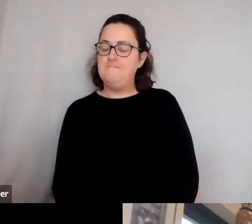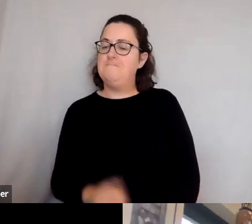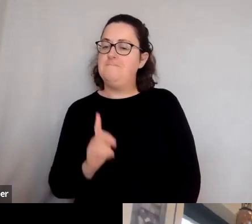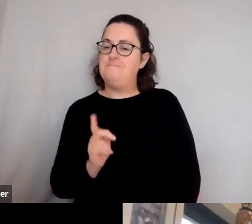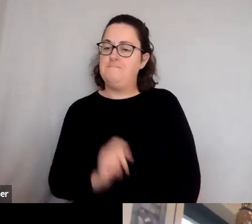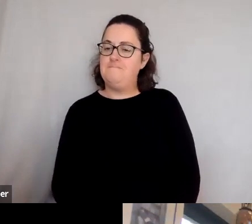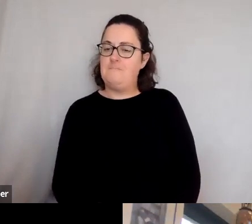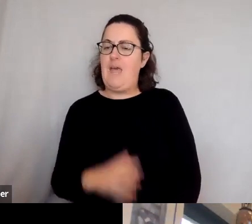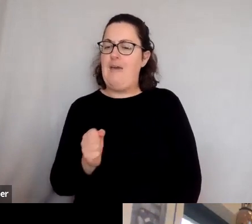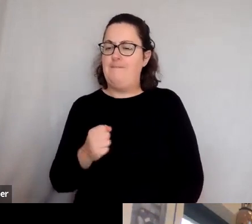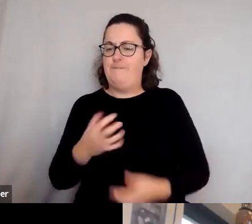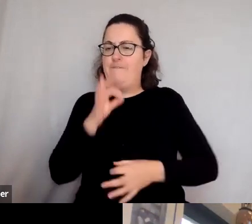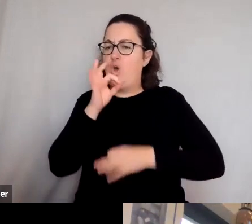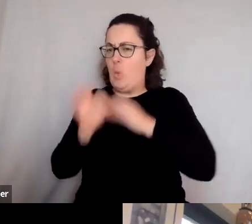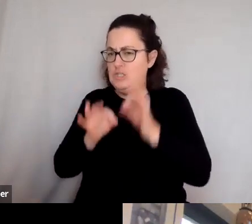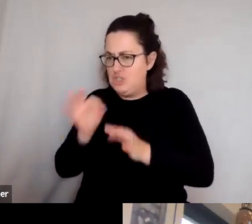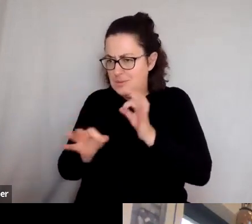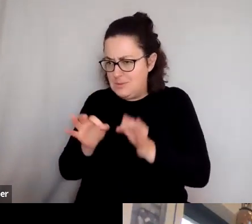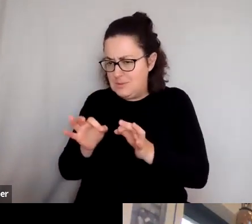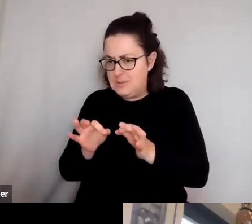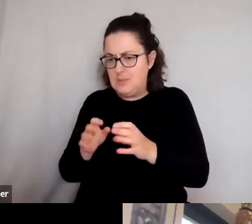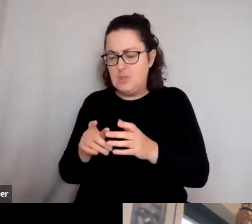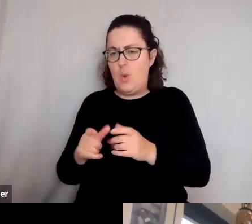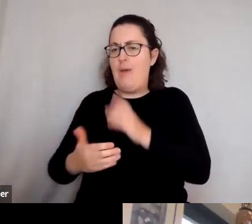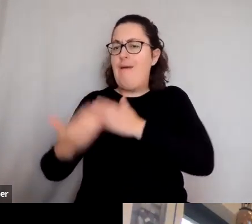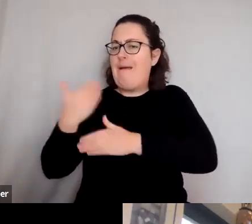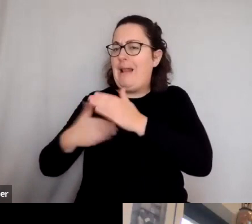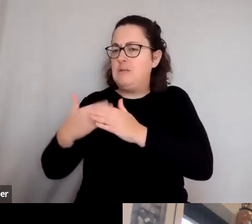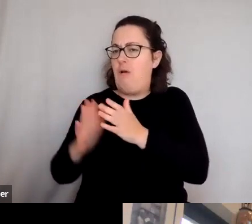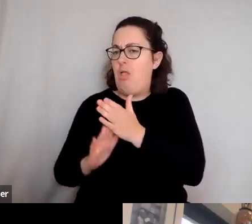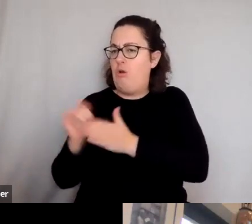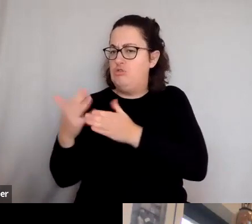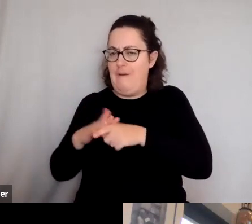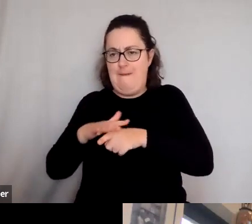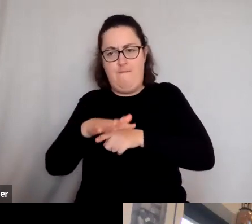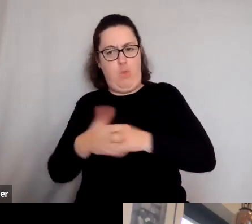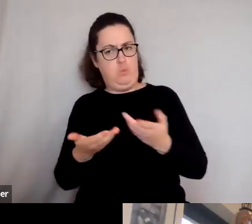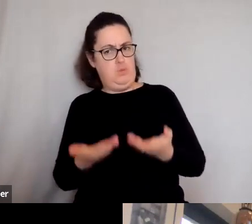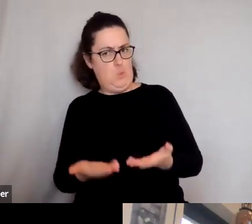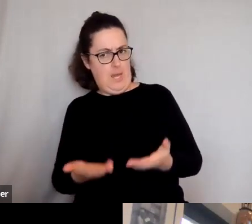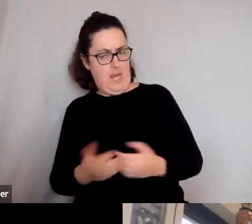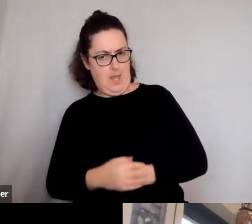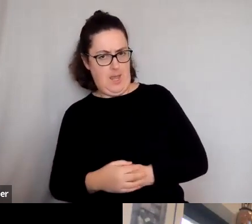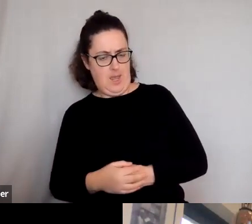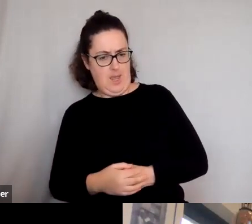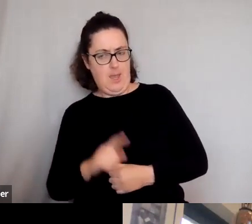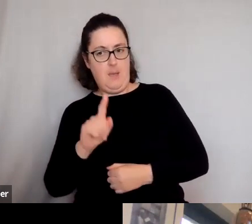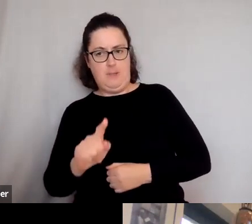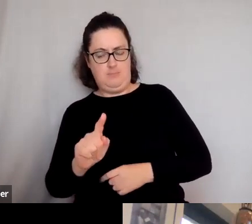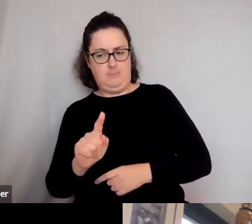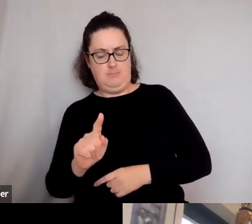contextual questions. We're going to talk really about how classical cultures have affected society today, but I want to take you back.